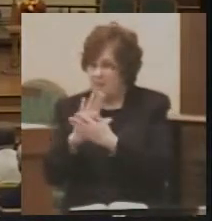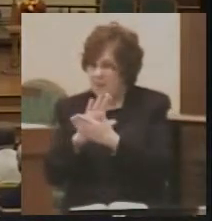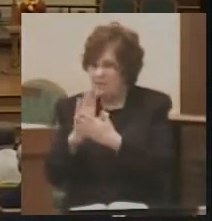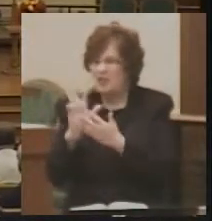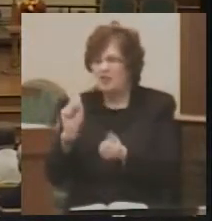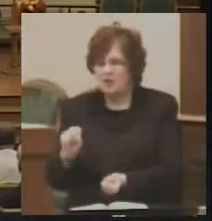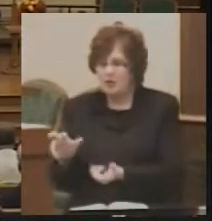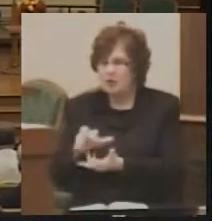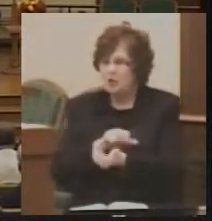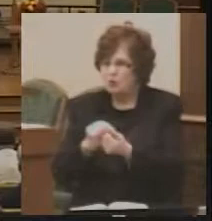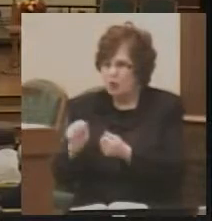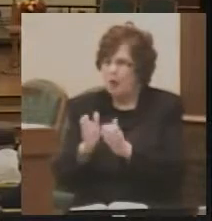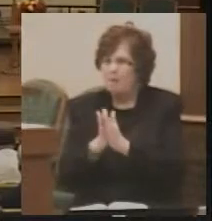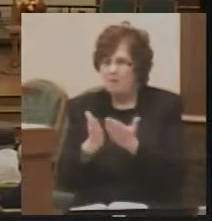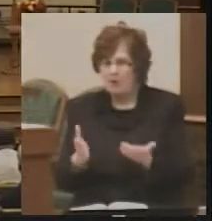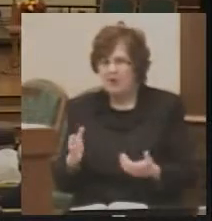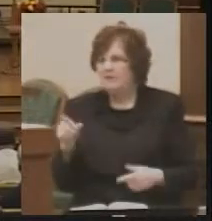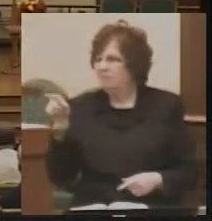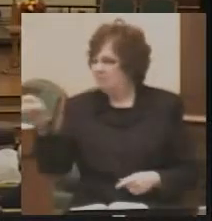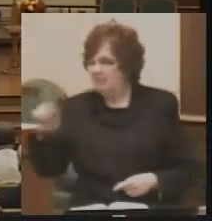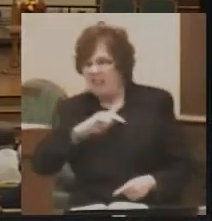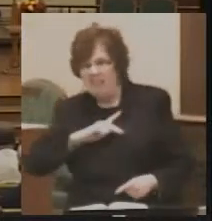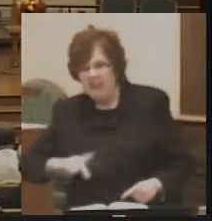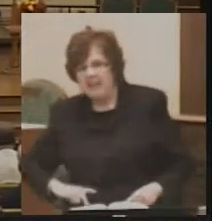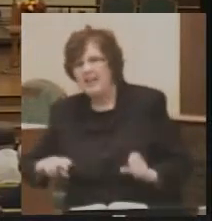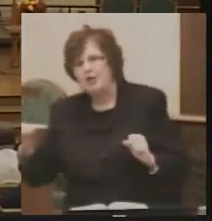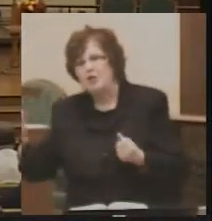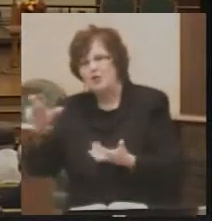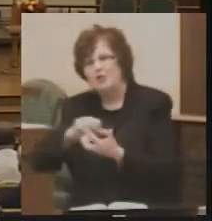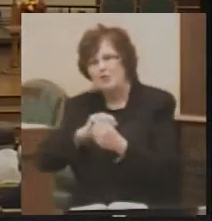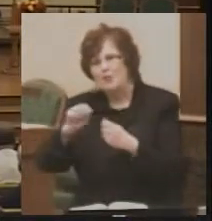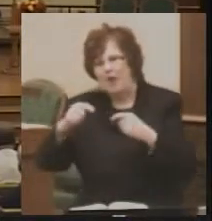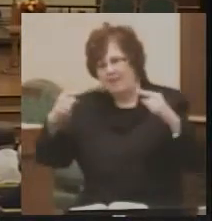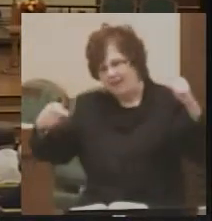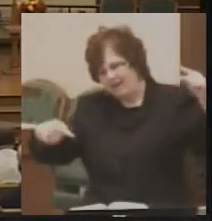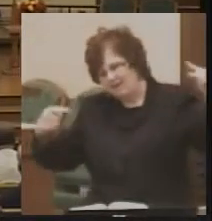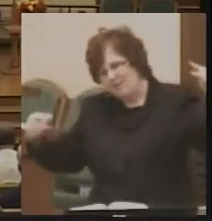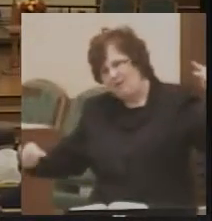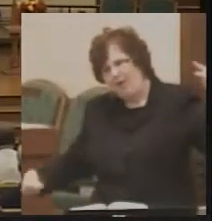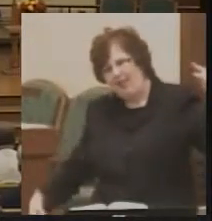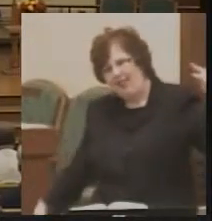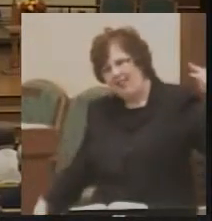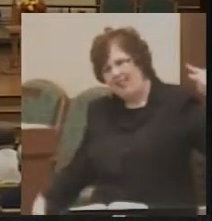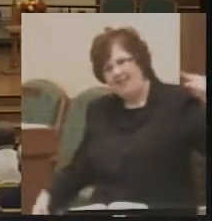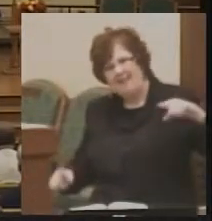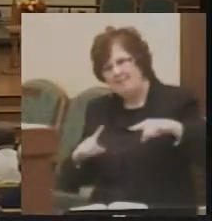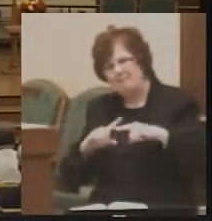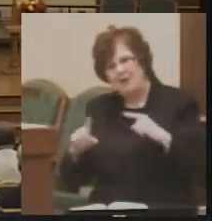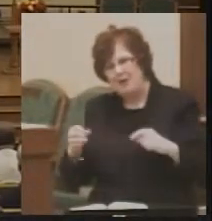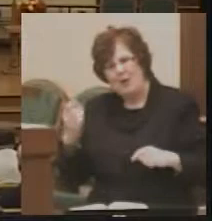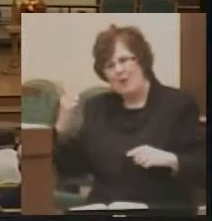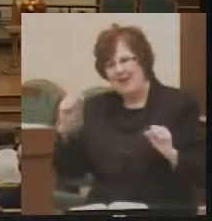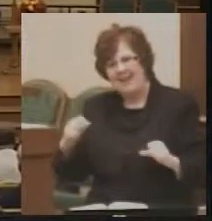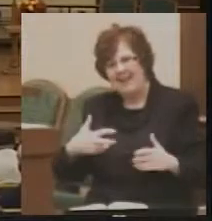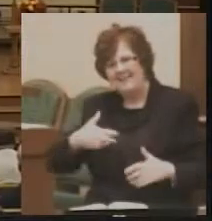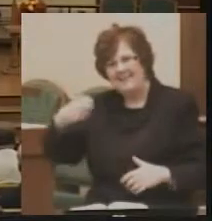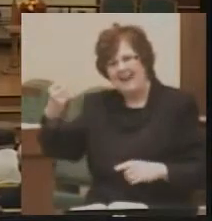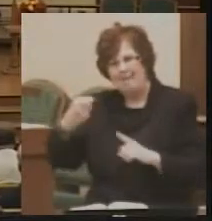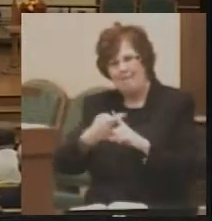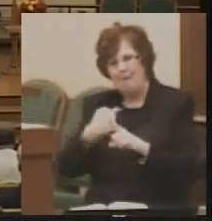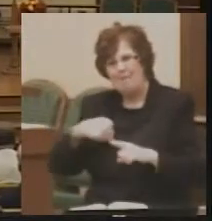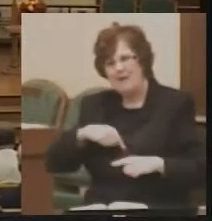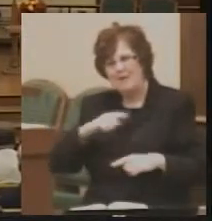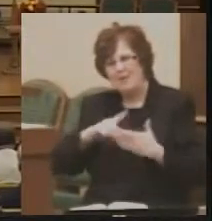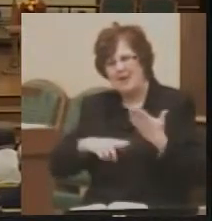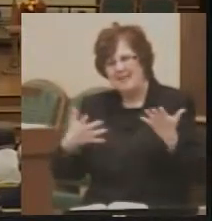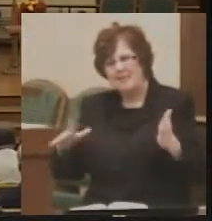Jehoiakim was certainly able to destroy a scroll. But nobody can take from us what is written